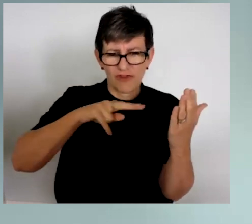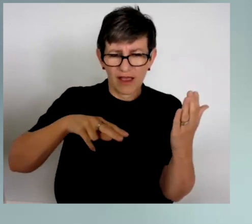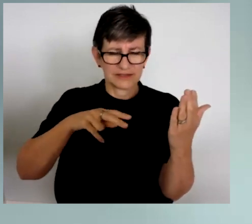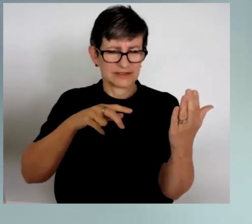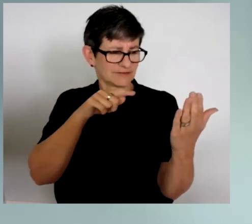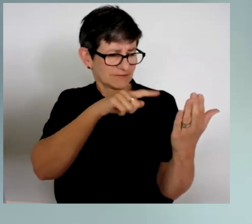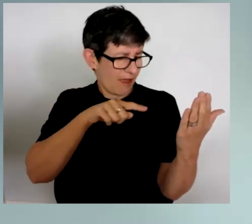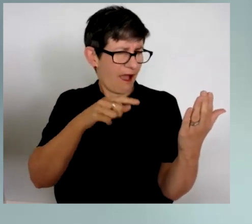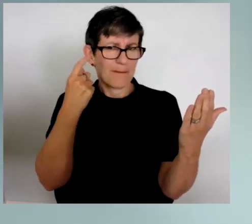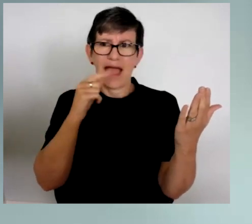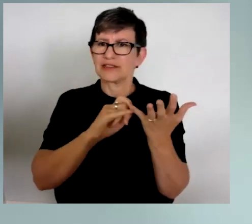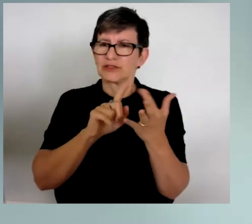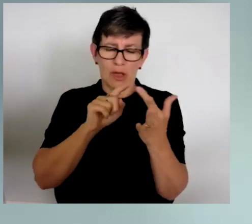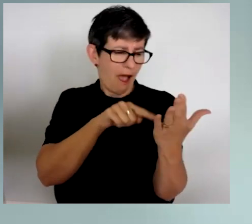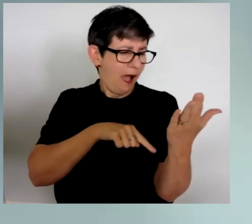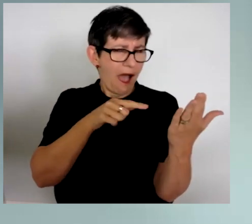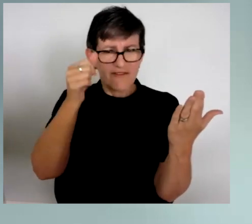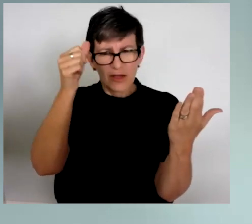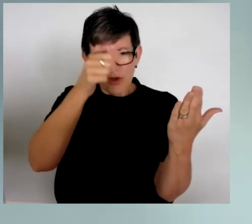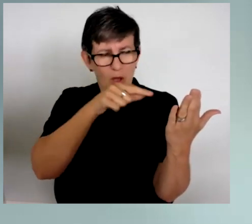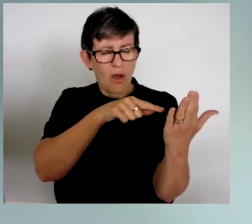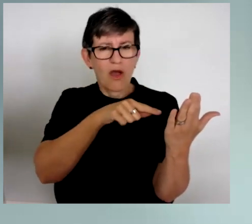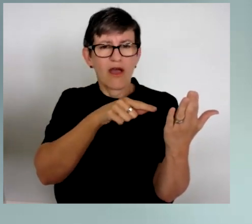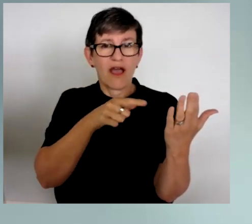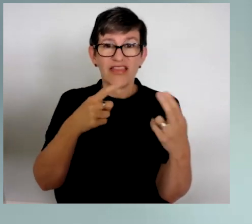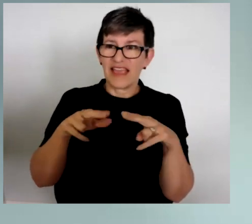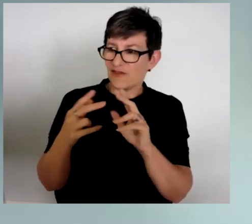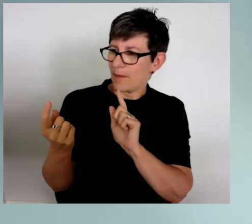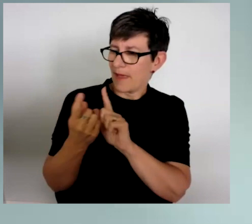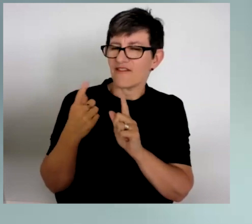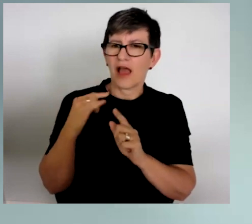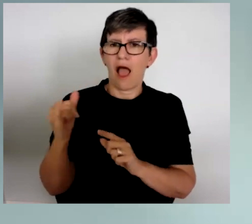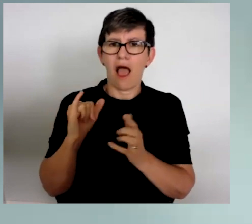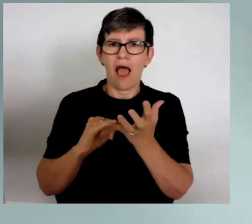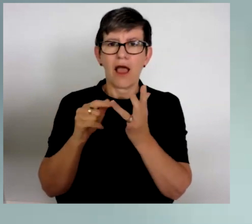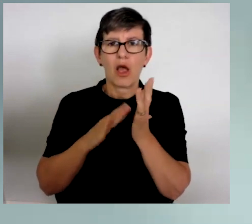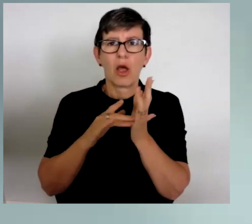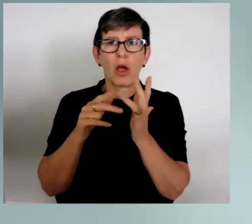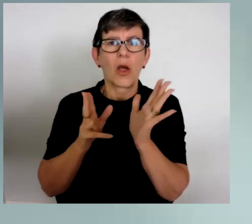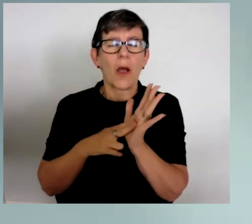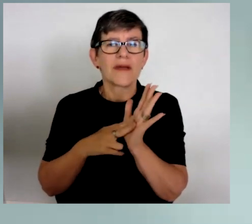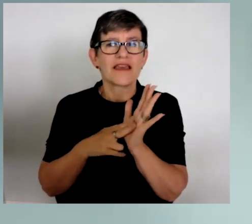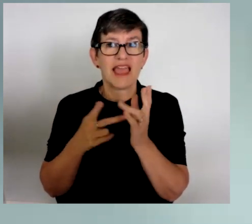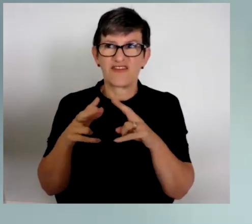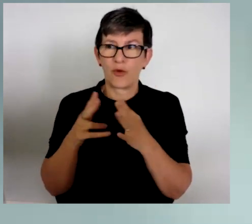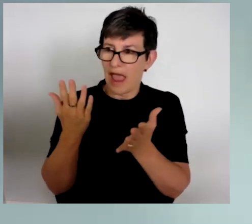passing, that we would have had a huge amount in common. And I think we would have needed a lot of coffee if we'd caught up because,